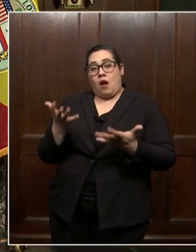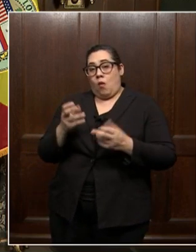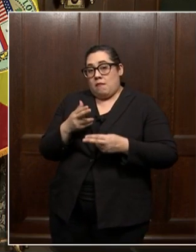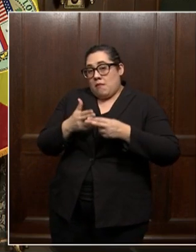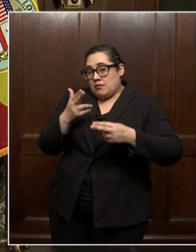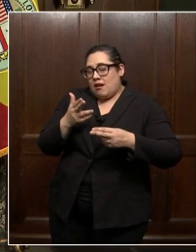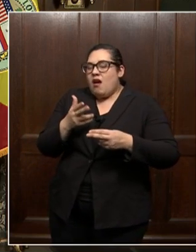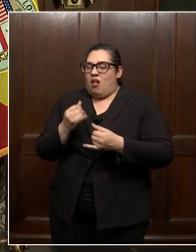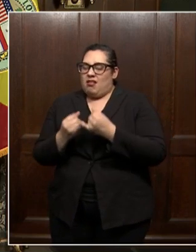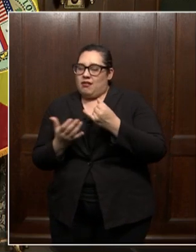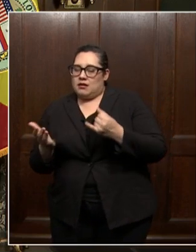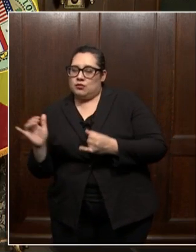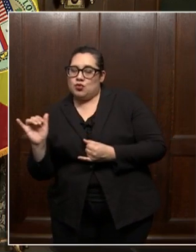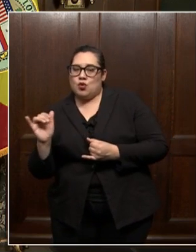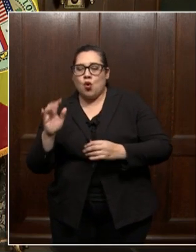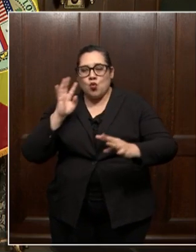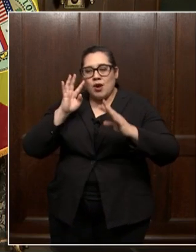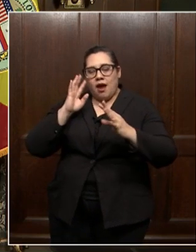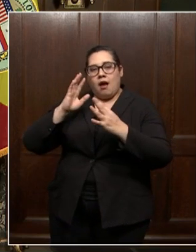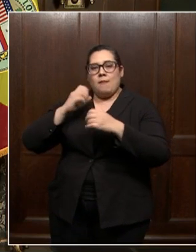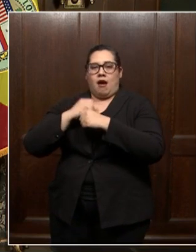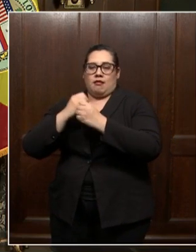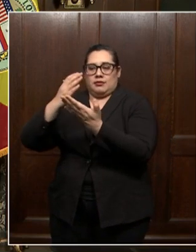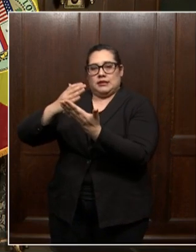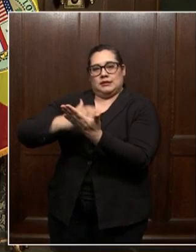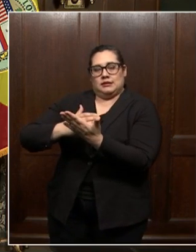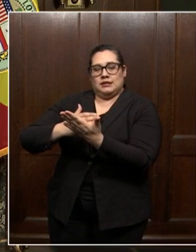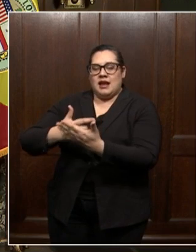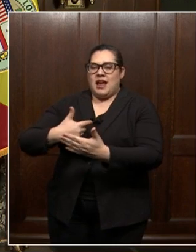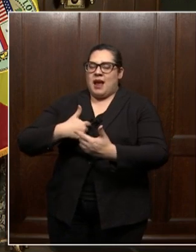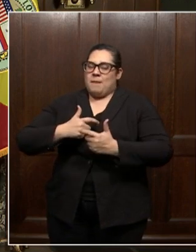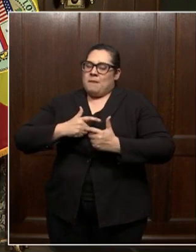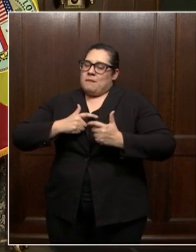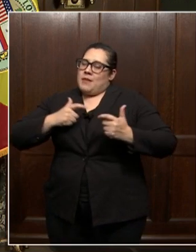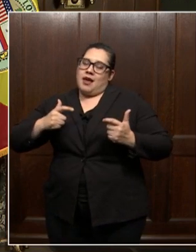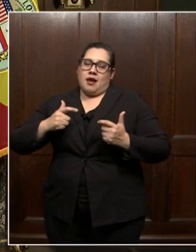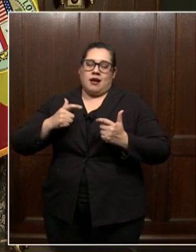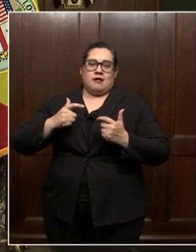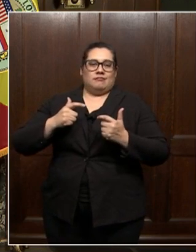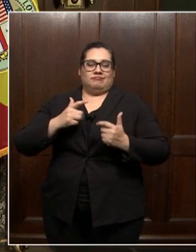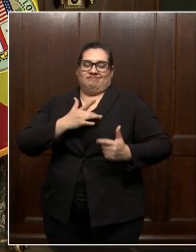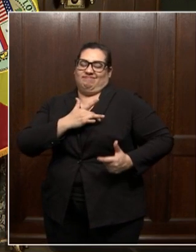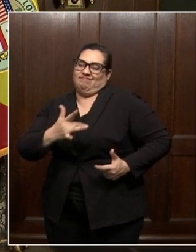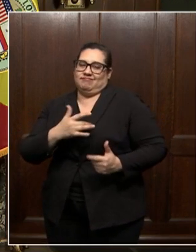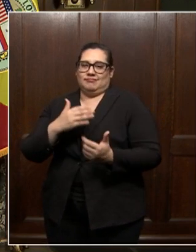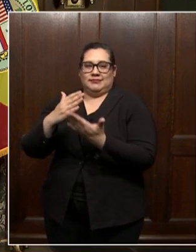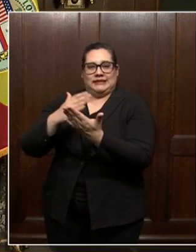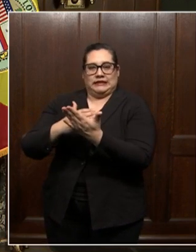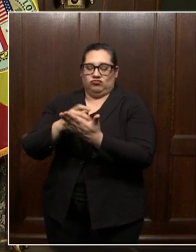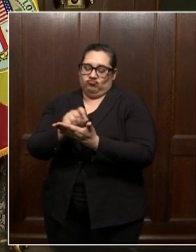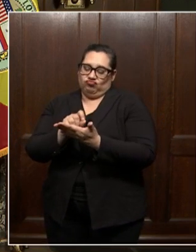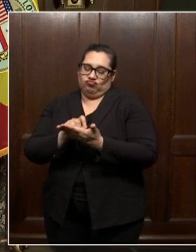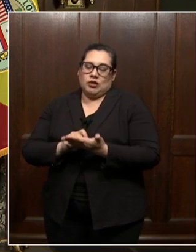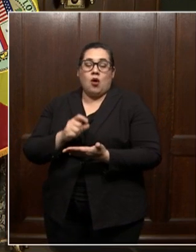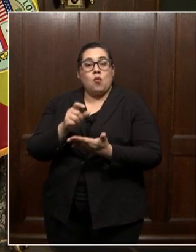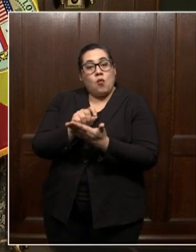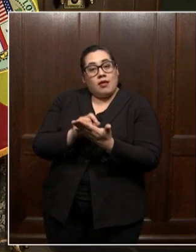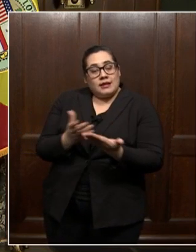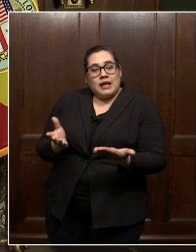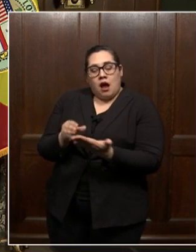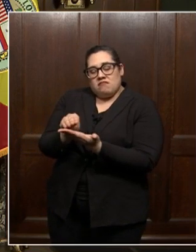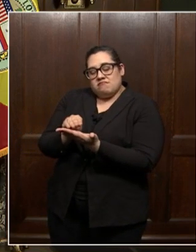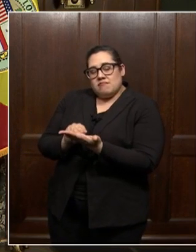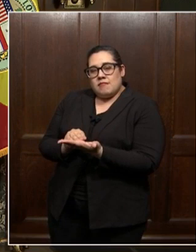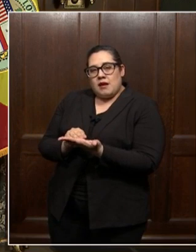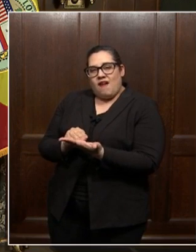want to mention and the last thing is creating a list. I'm a big list person. So writing down those things, writing things down